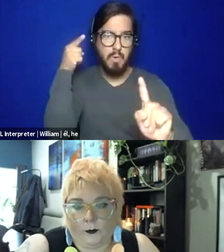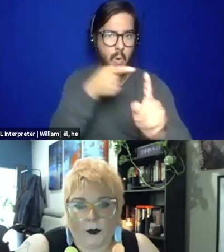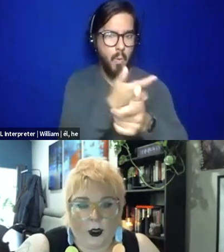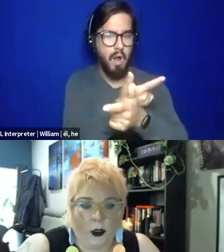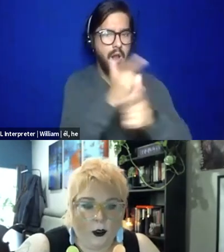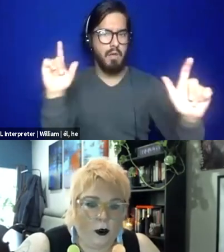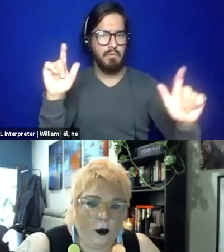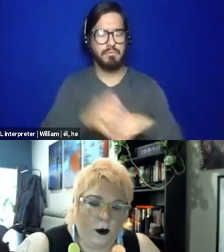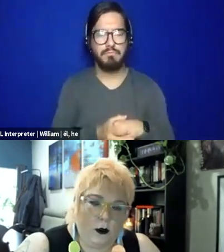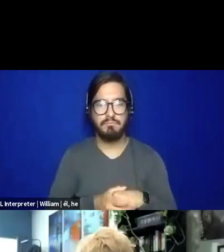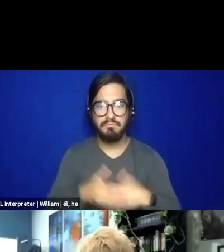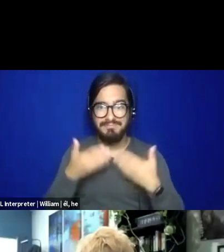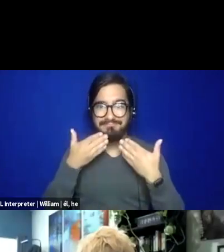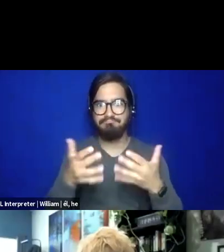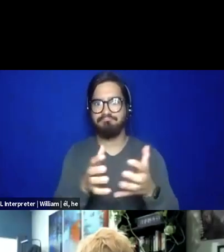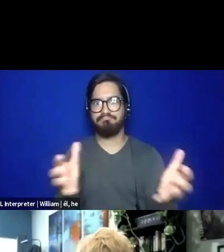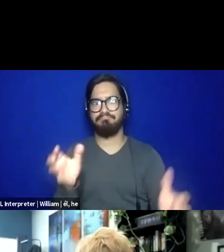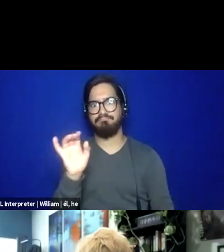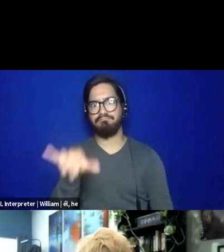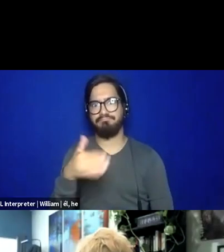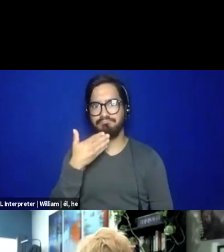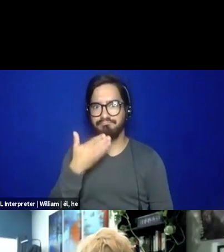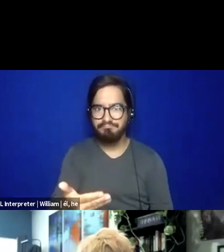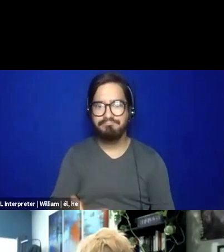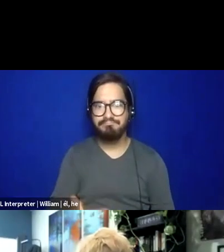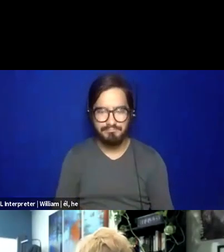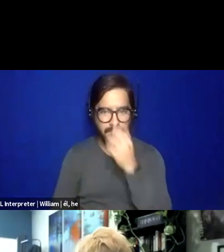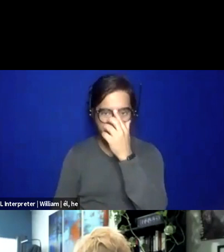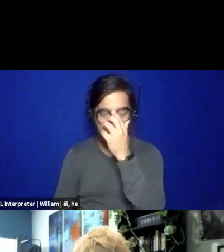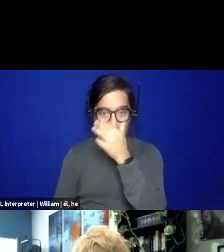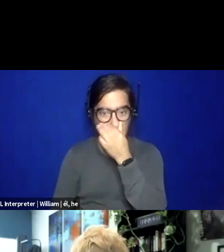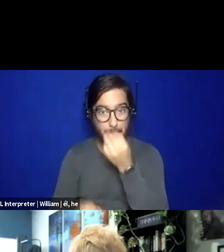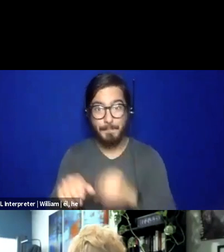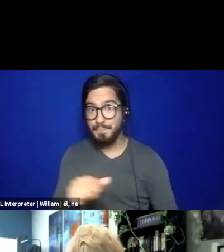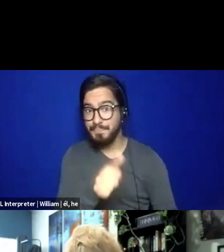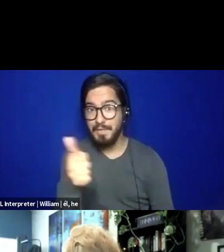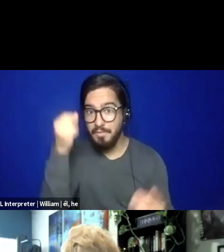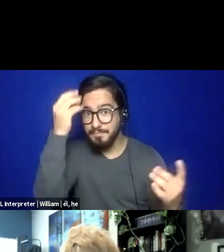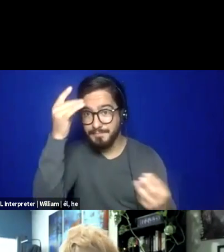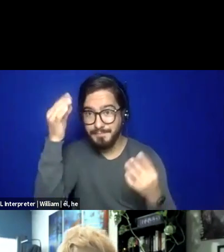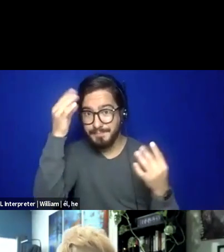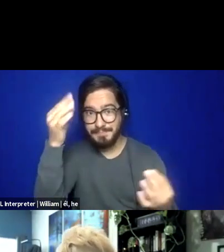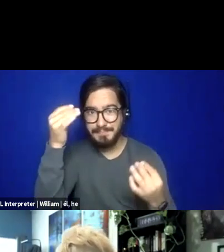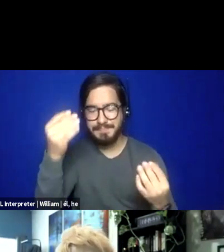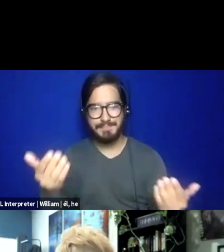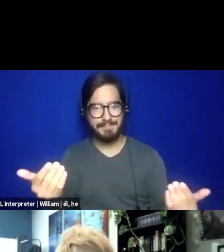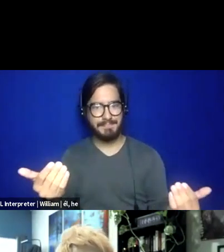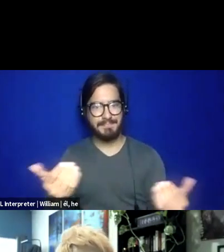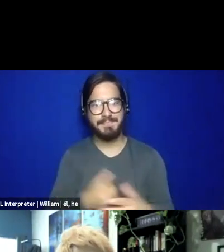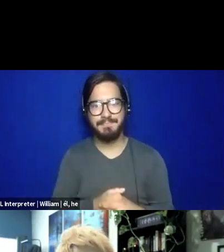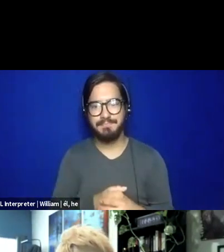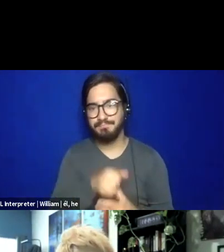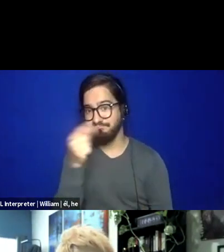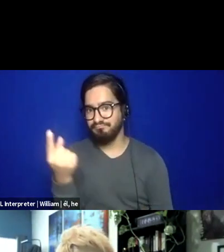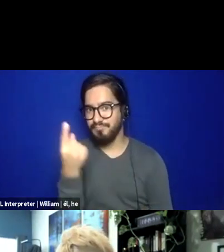Yeah. Thank you so much for that. That was very powerful. What are other thoughts? Does anyone else like to add